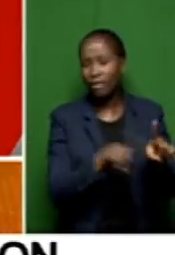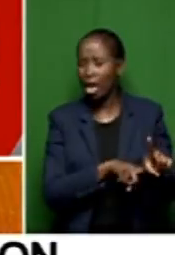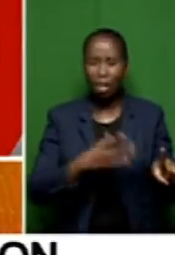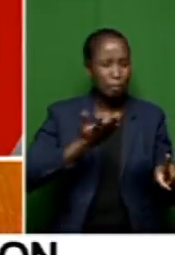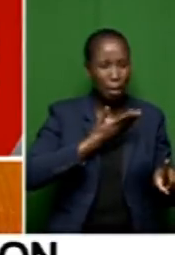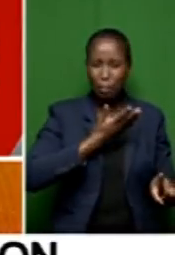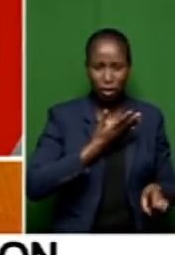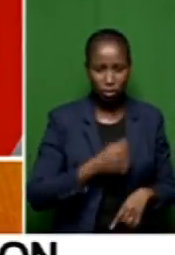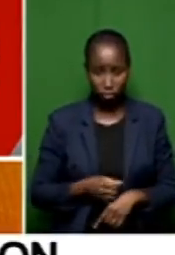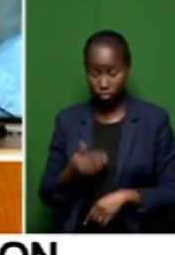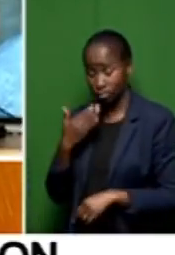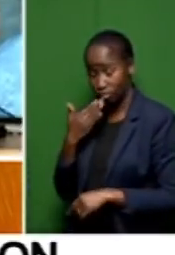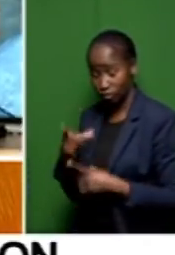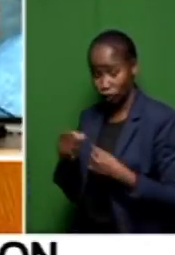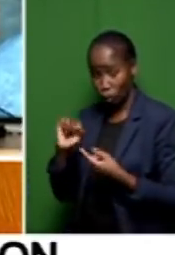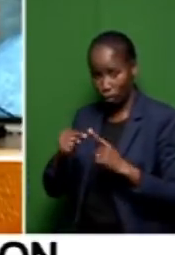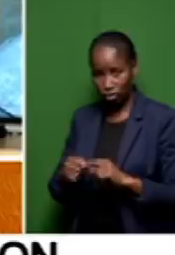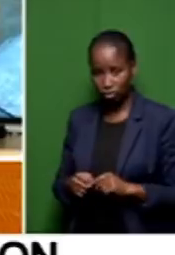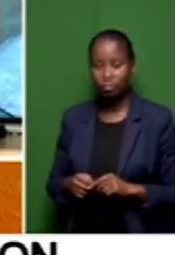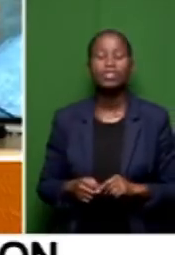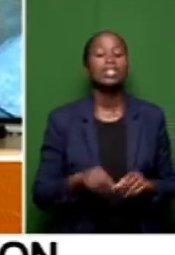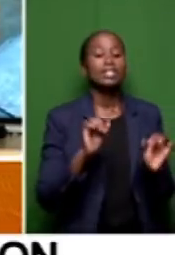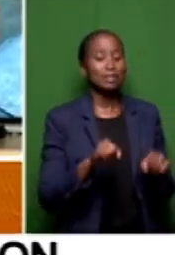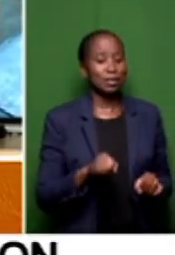Conclude your point? It's failing us, dismal.